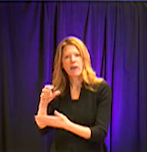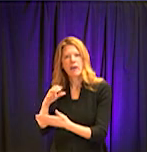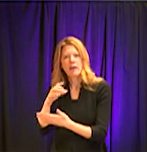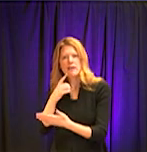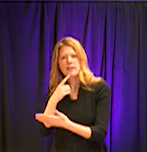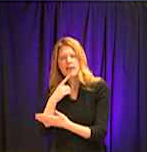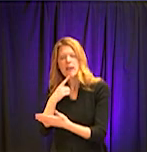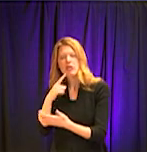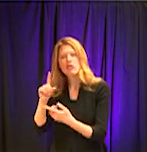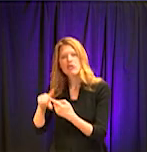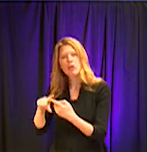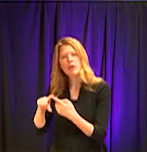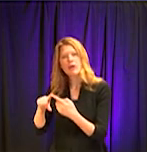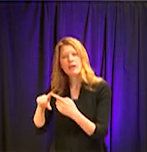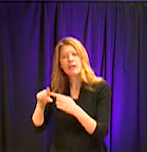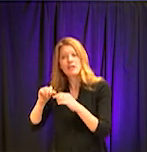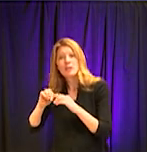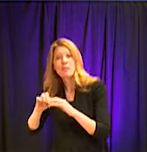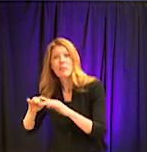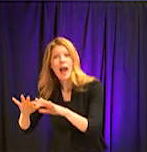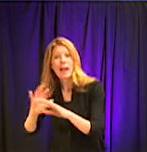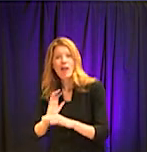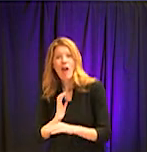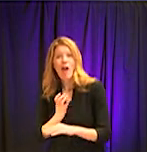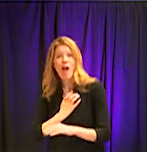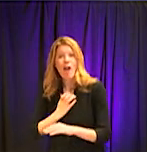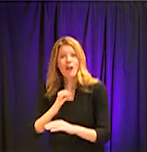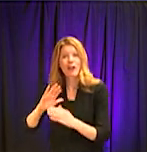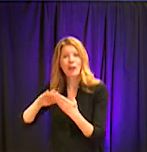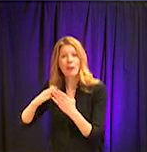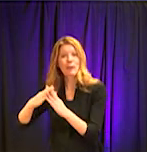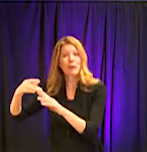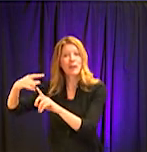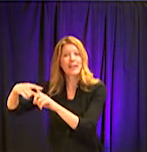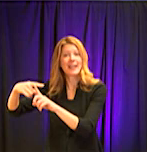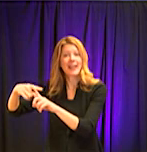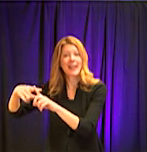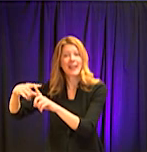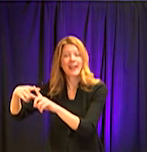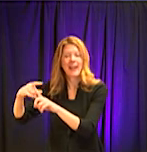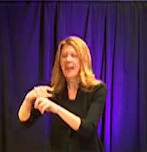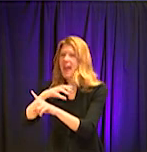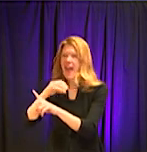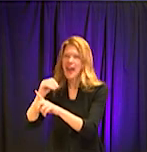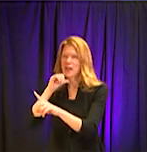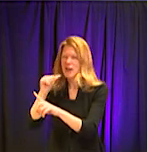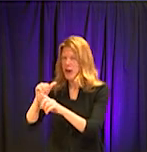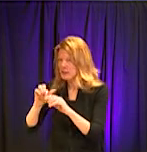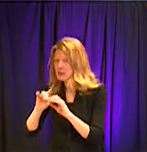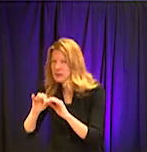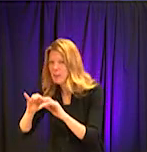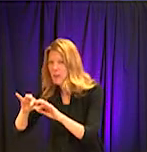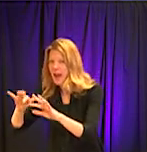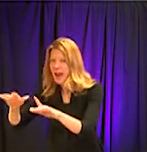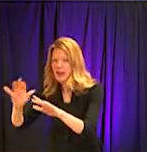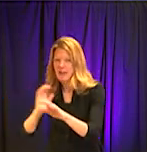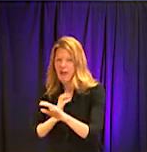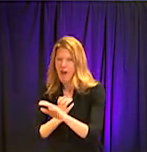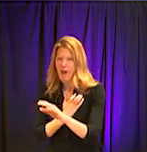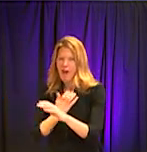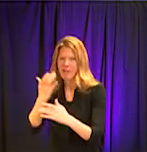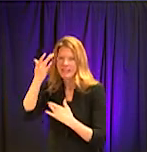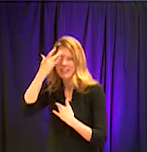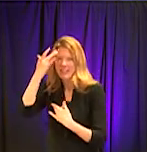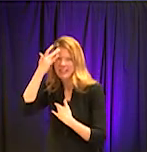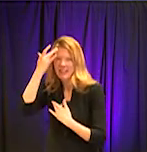community. And I've been heartened to see posts on social media where there've been groups of teenagers out and a